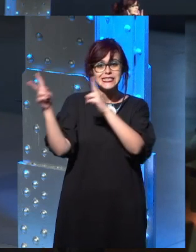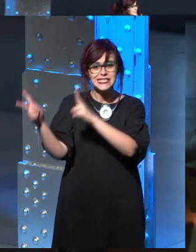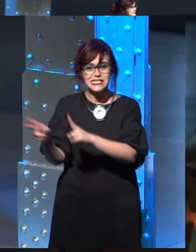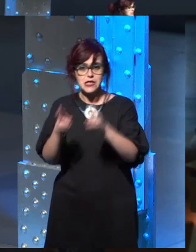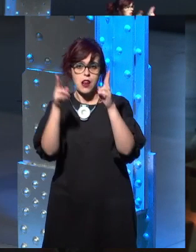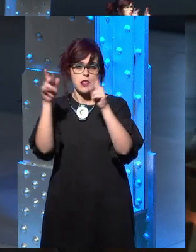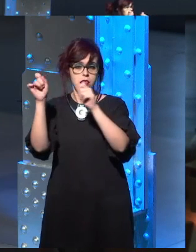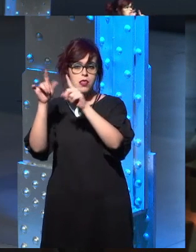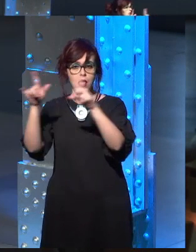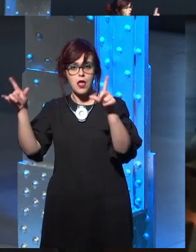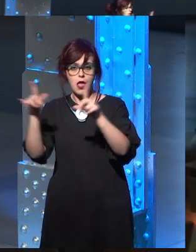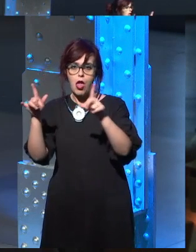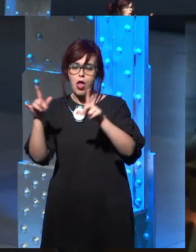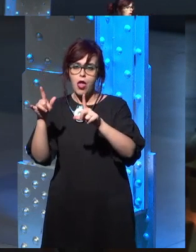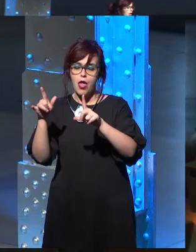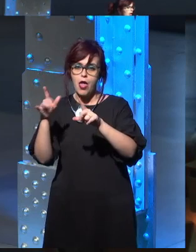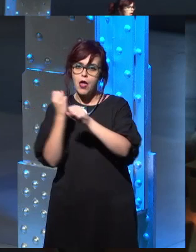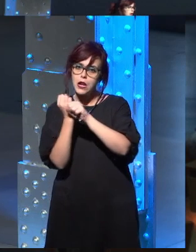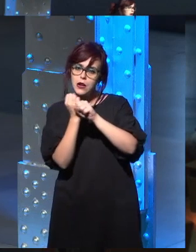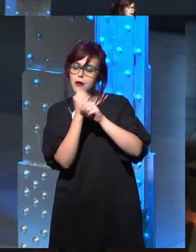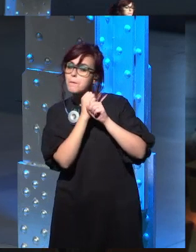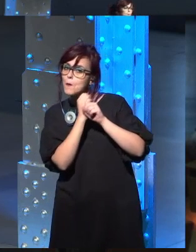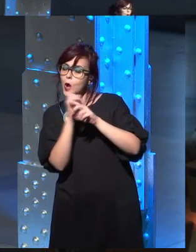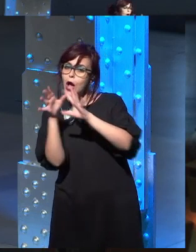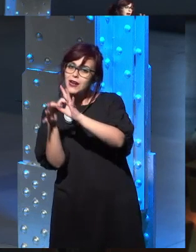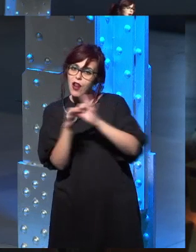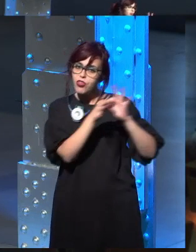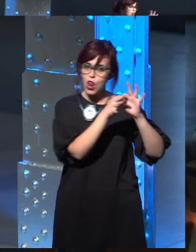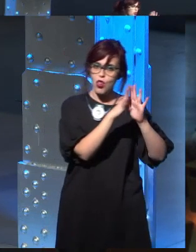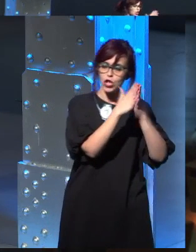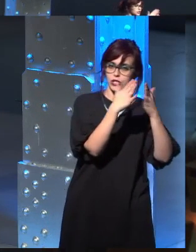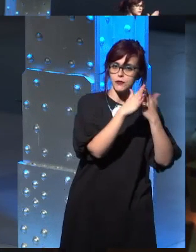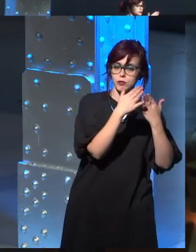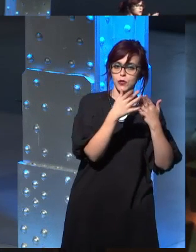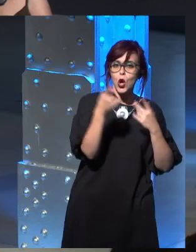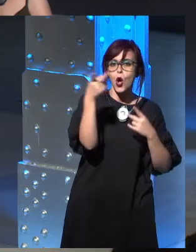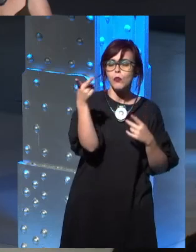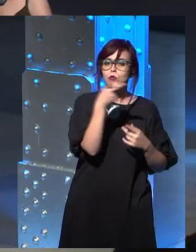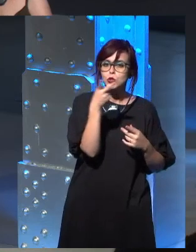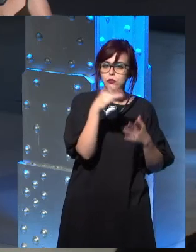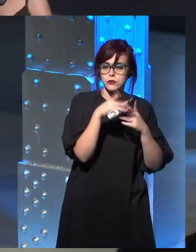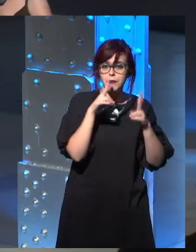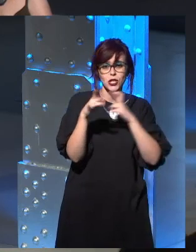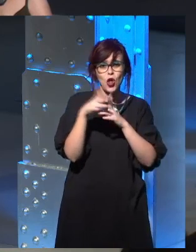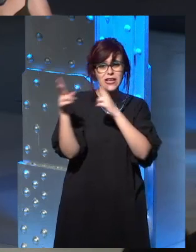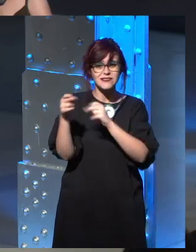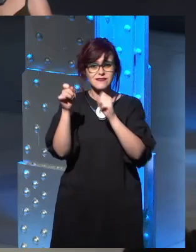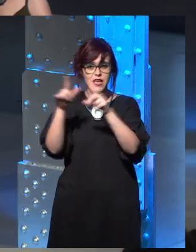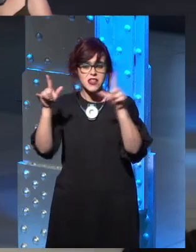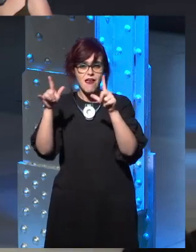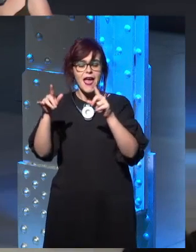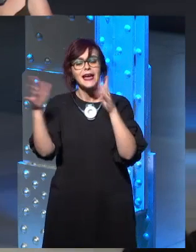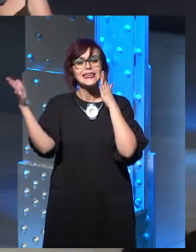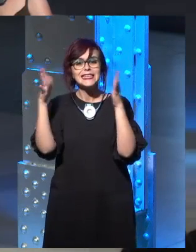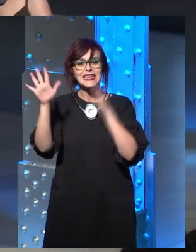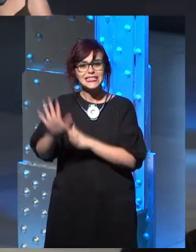or do you just go by the books, or...? I, uh, for my part, I stopped after the fifth season. Um, not so much because of